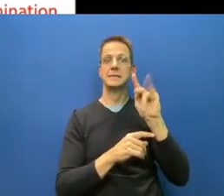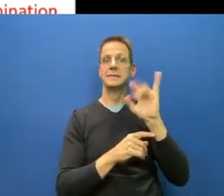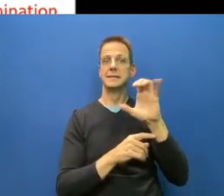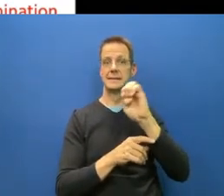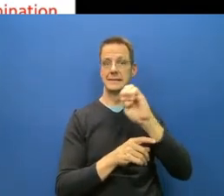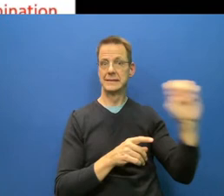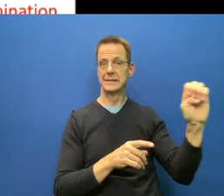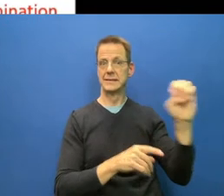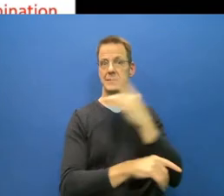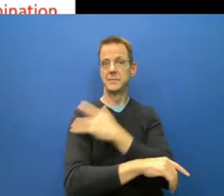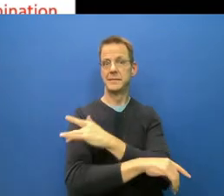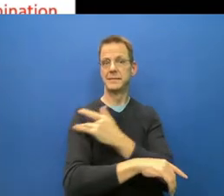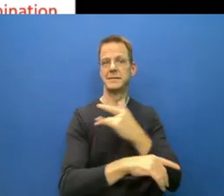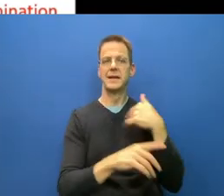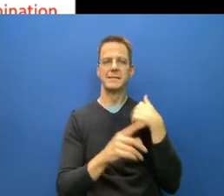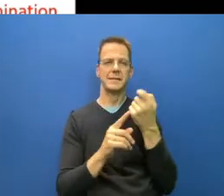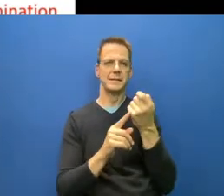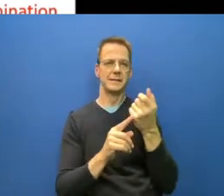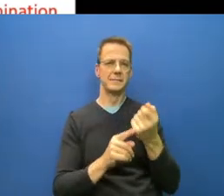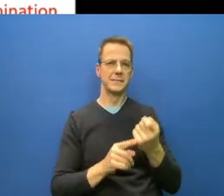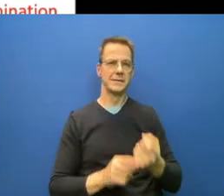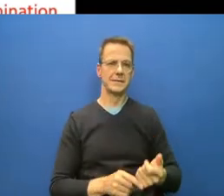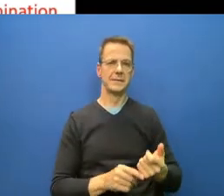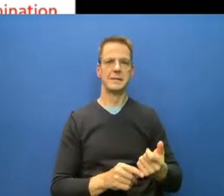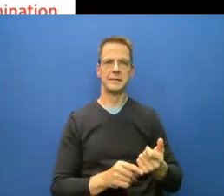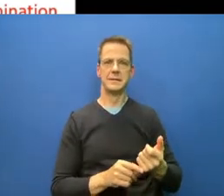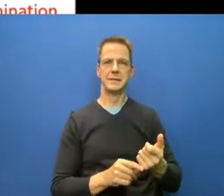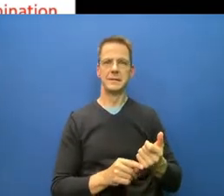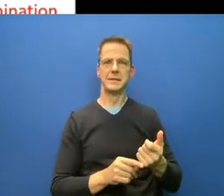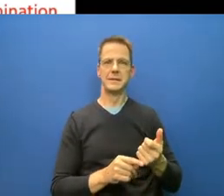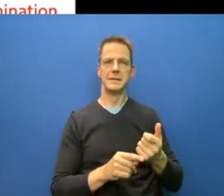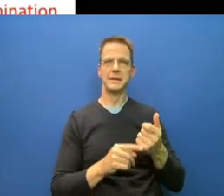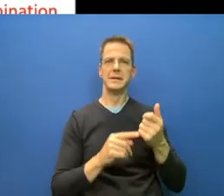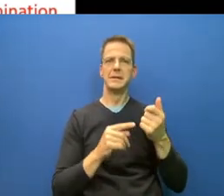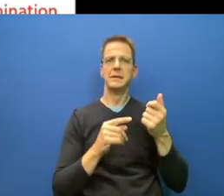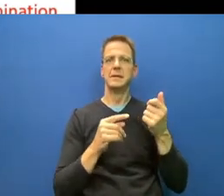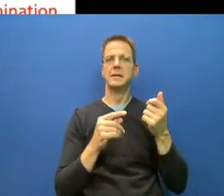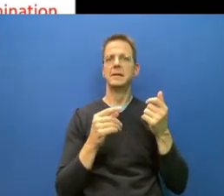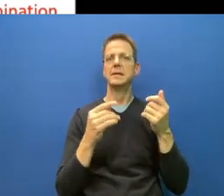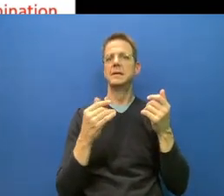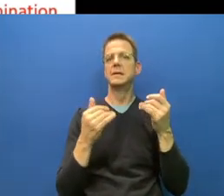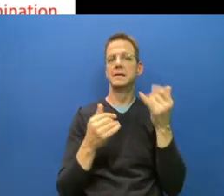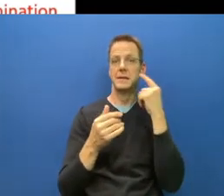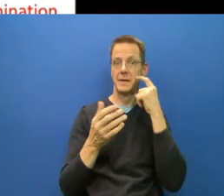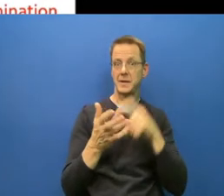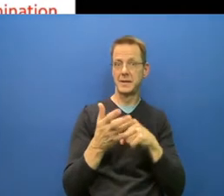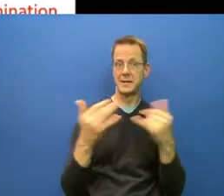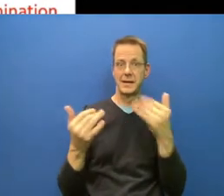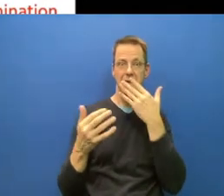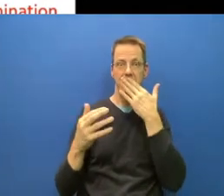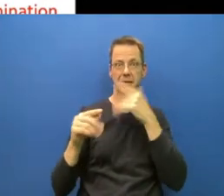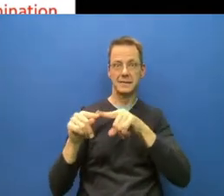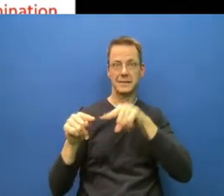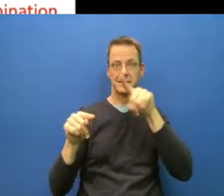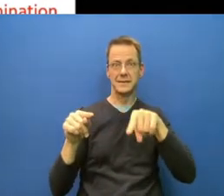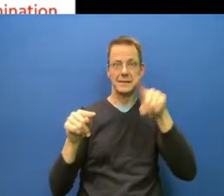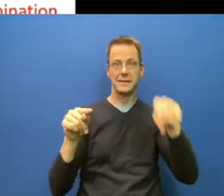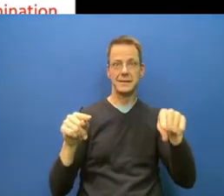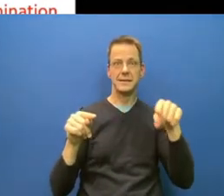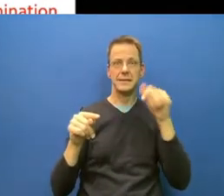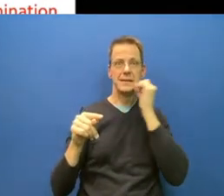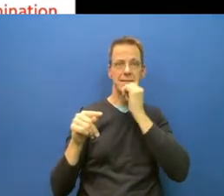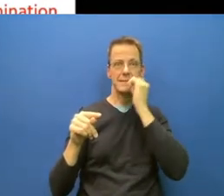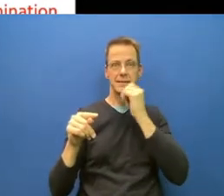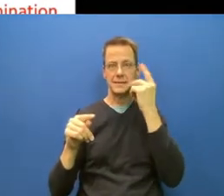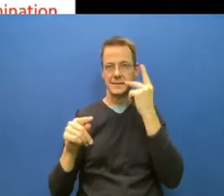lines here. And we see the number of daily new cases adjusted for the size of population. So they don't have less because they